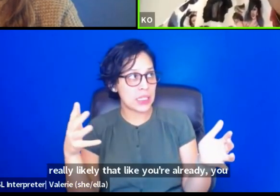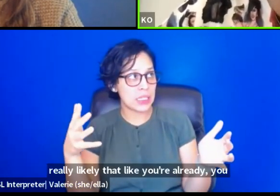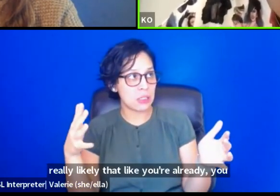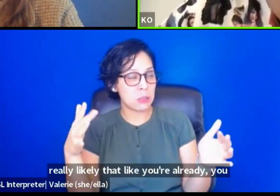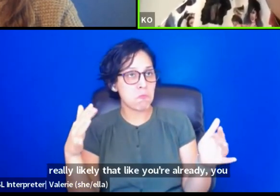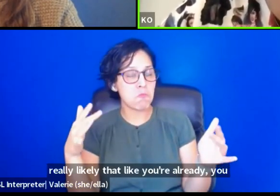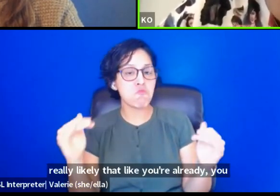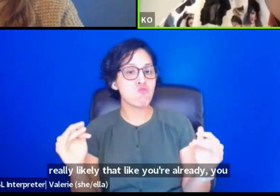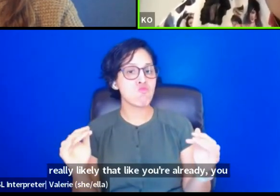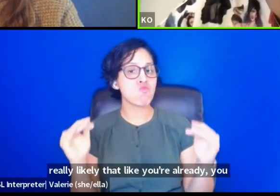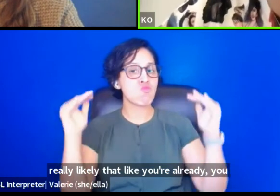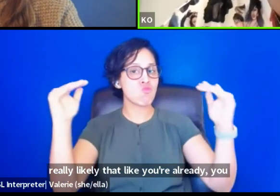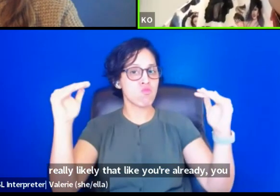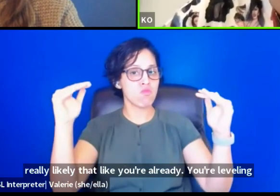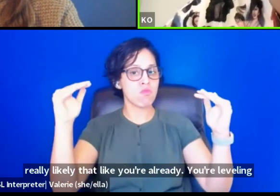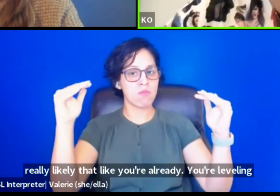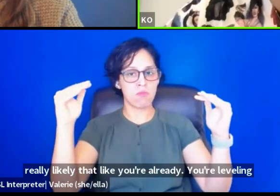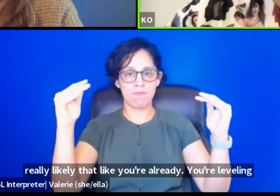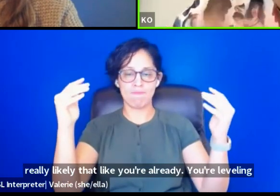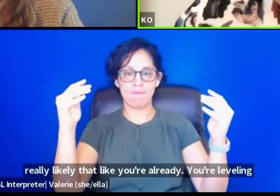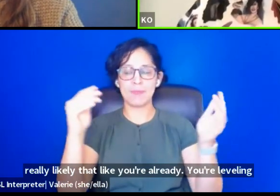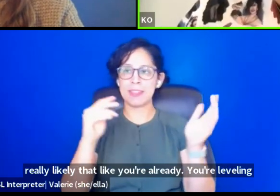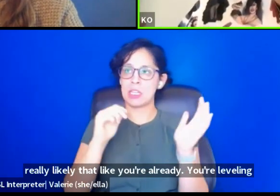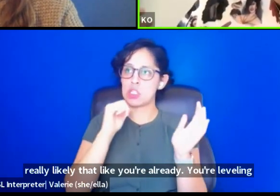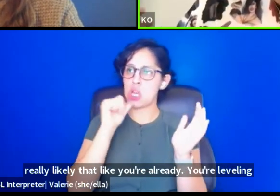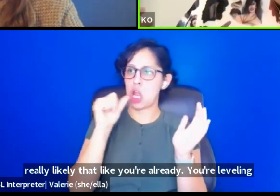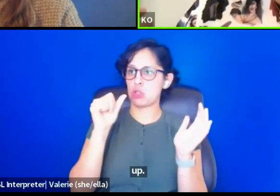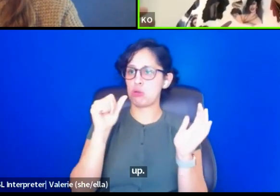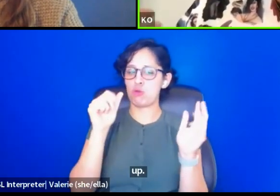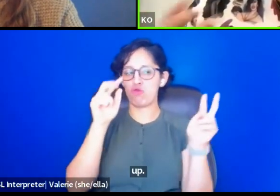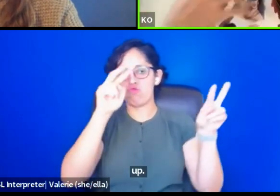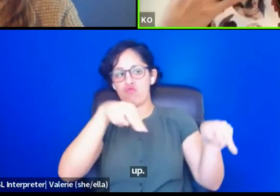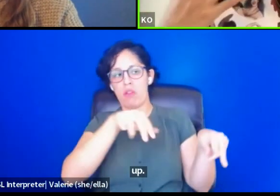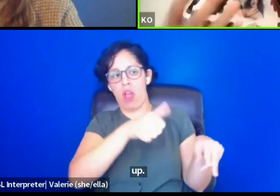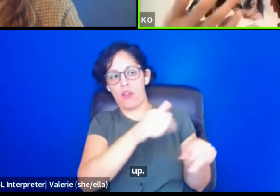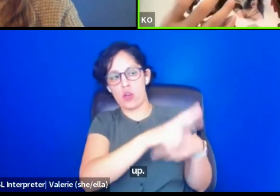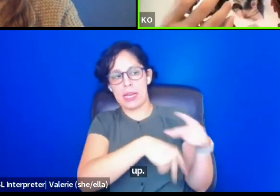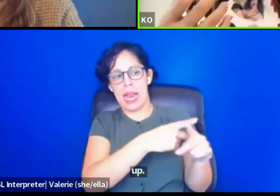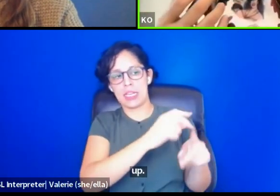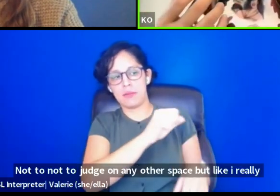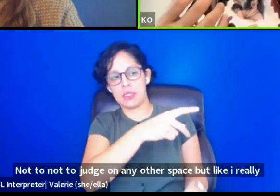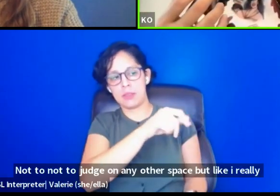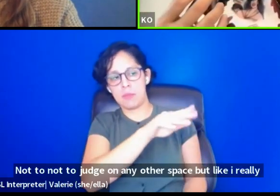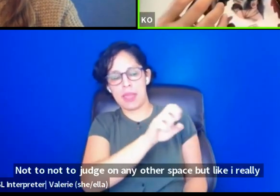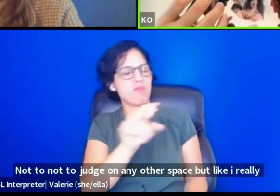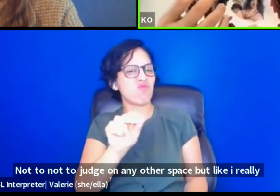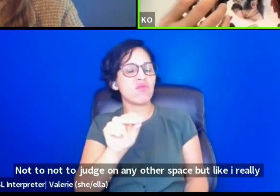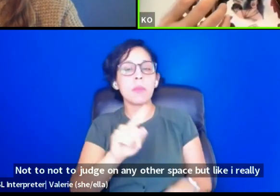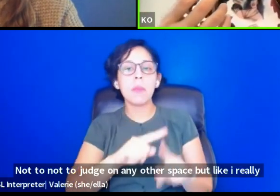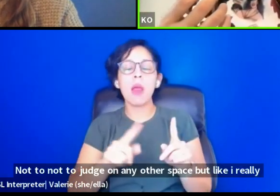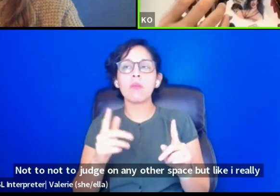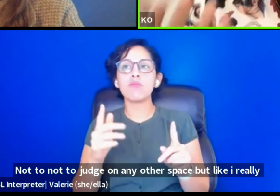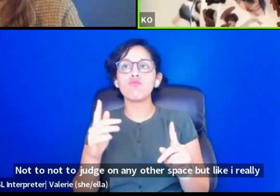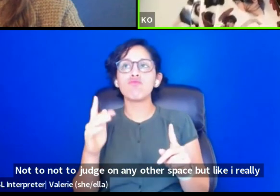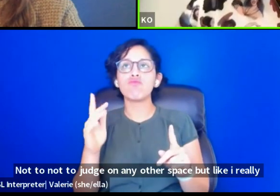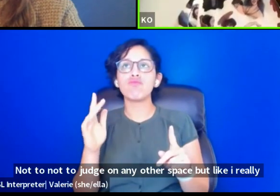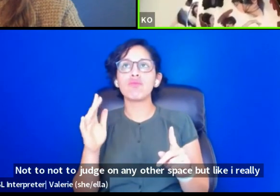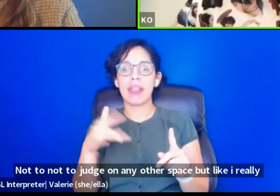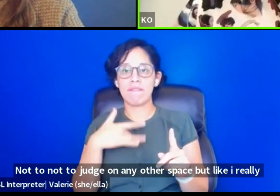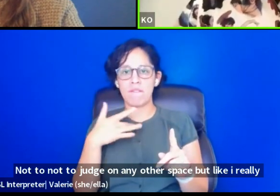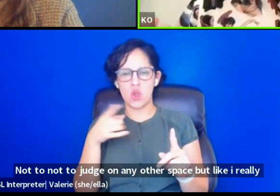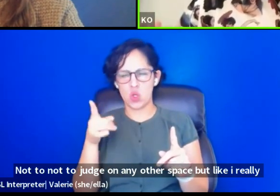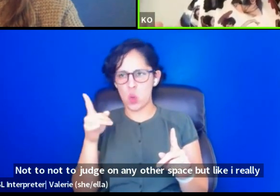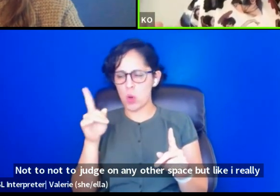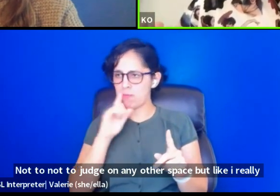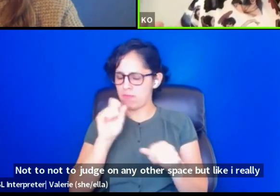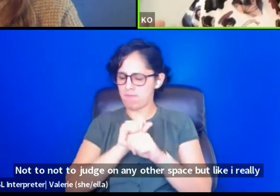up not to, not to judge on any other space, but like, I really do feel like you're searching and